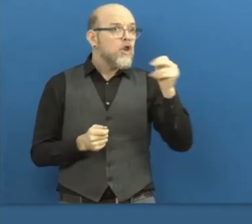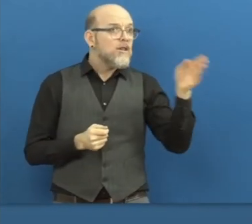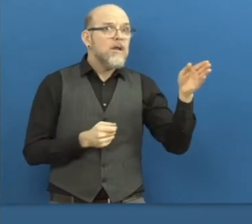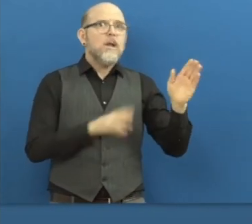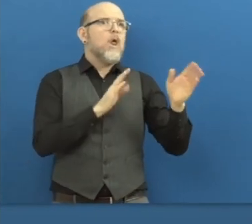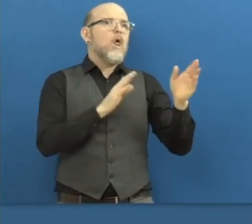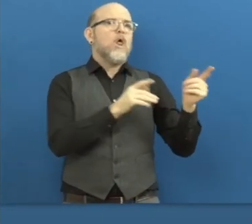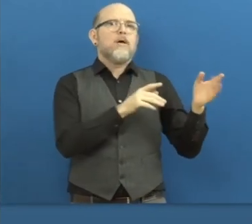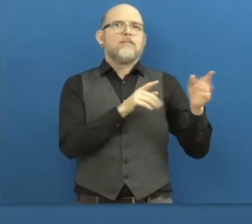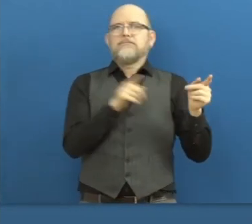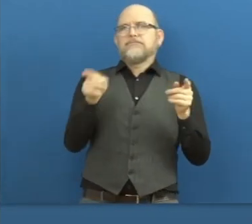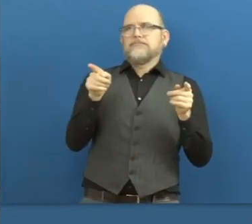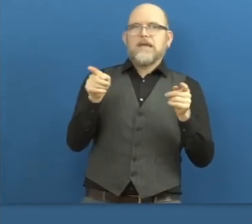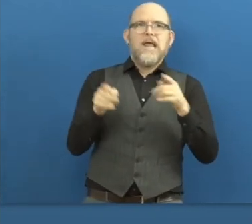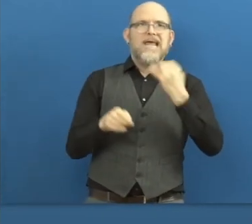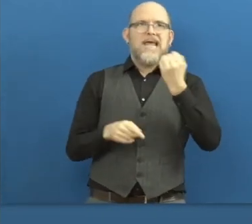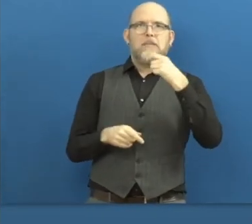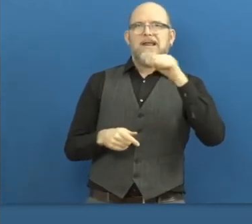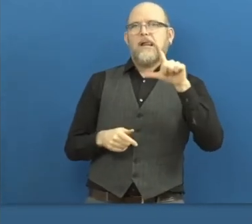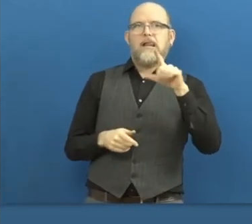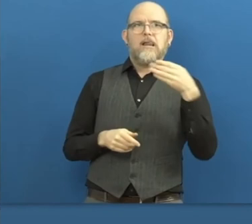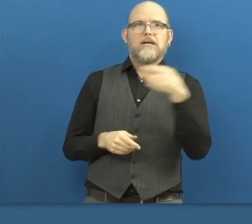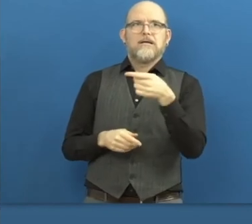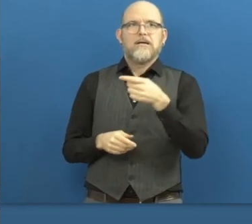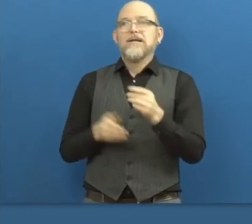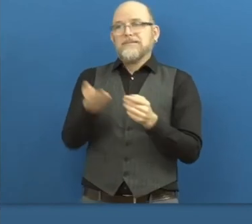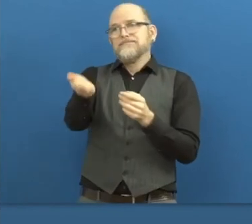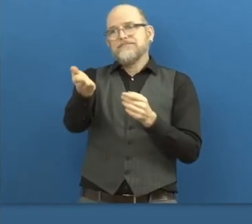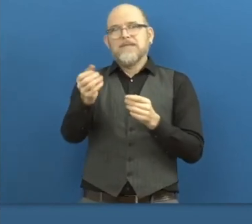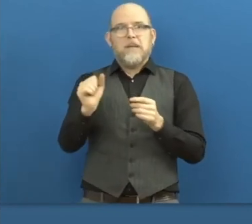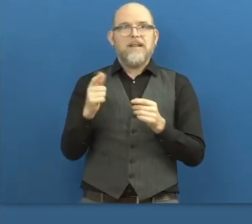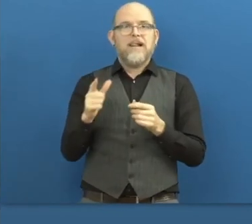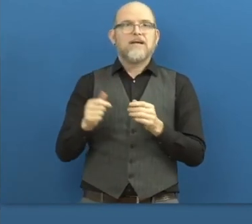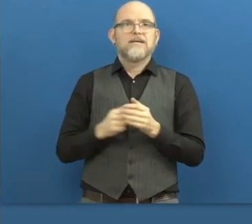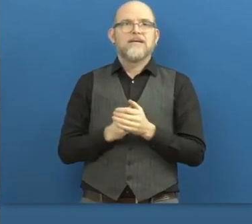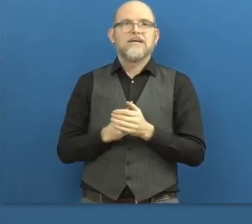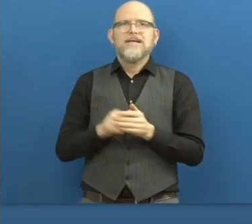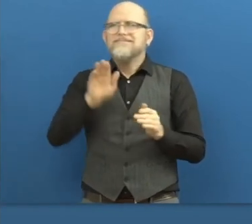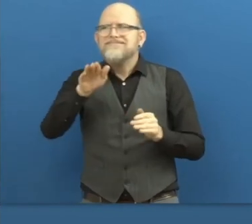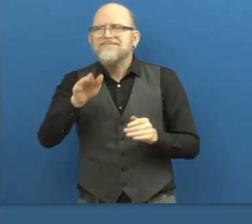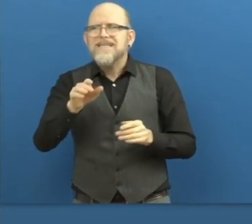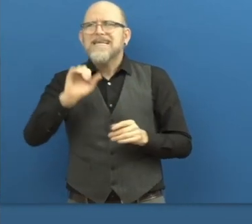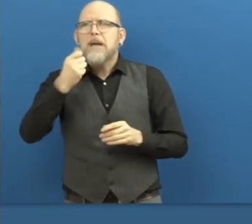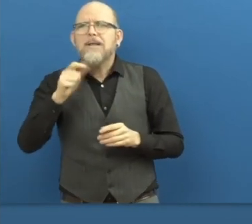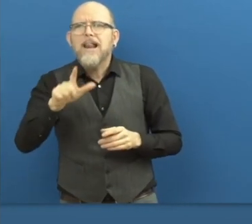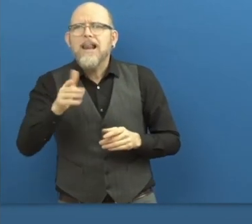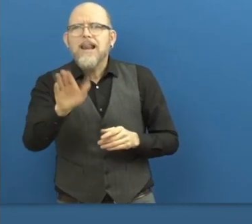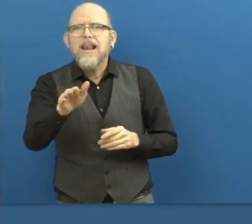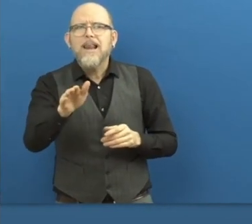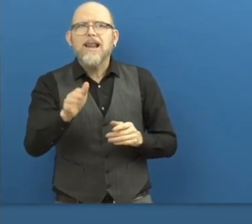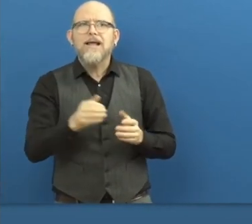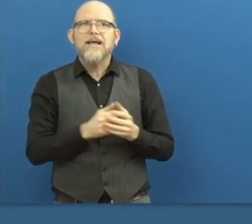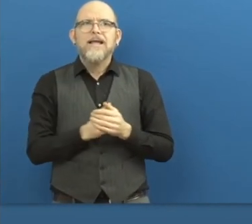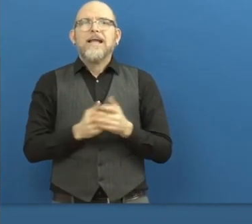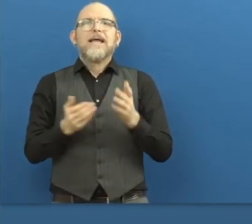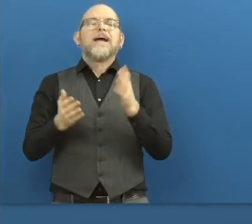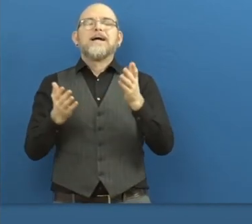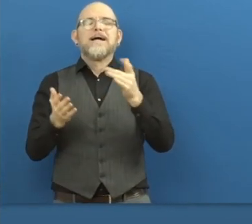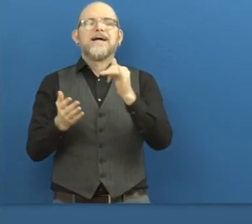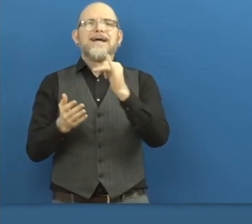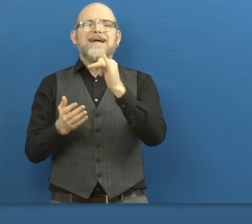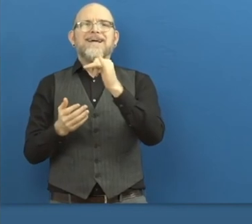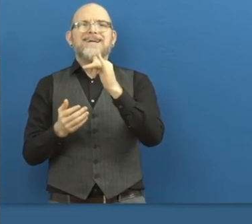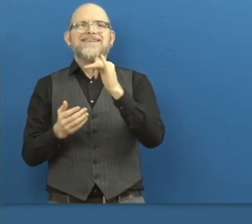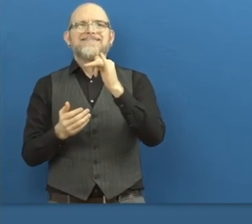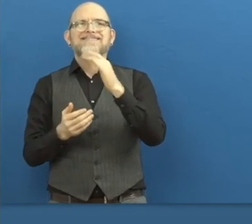John? Thank you, John. No, Gabriel. ahead. No, Gabriel, Gabriel. I will take